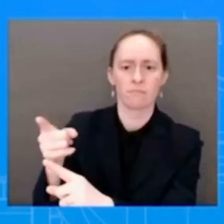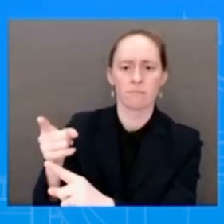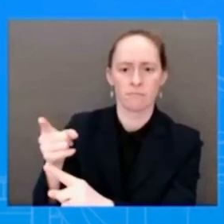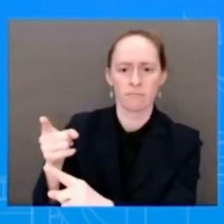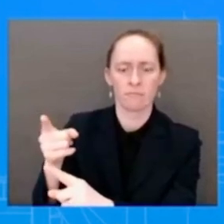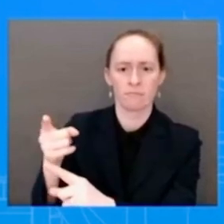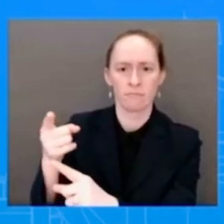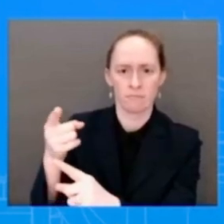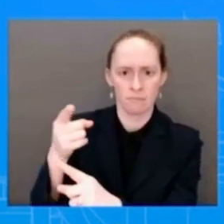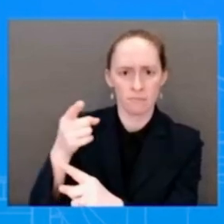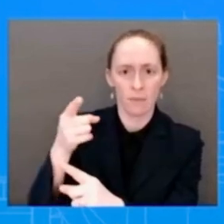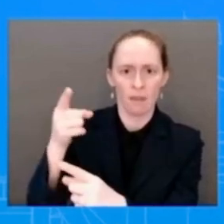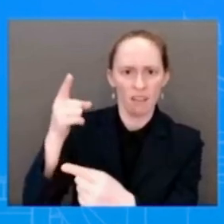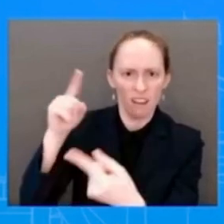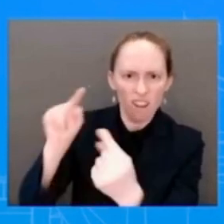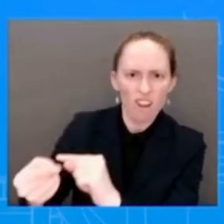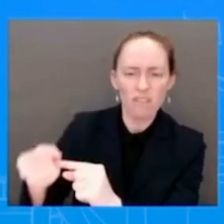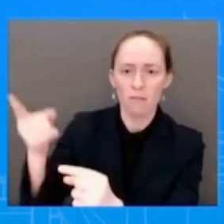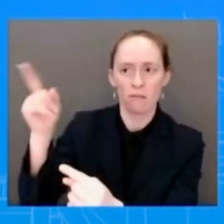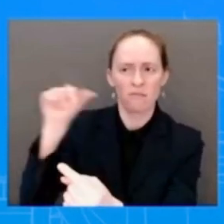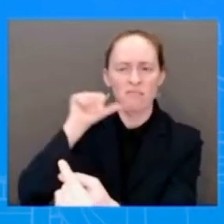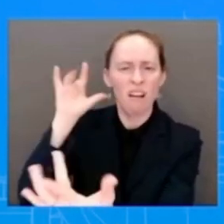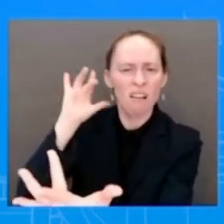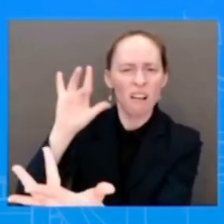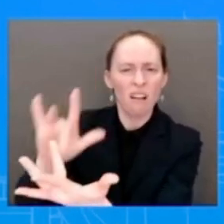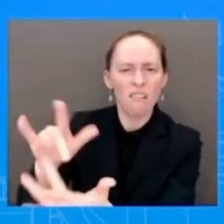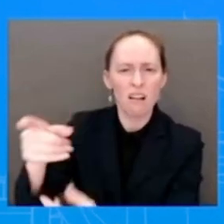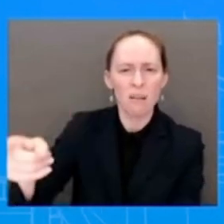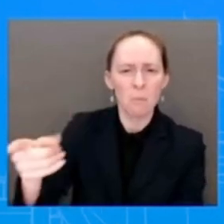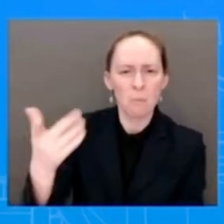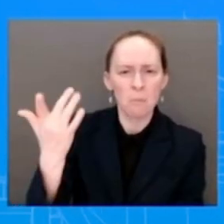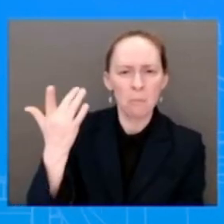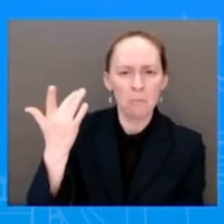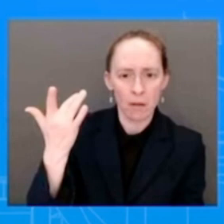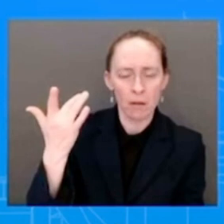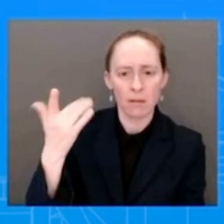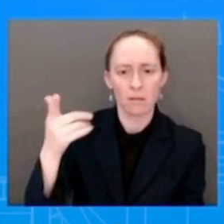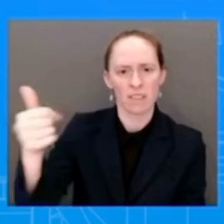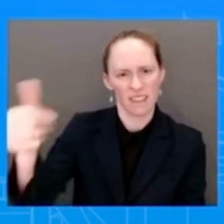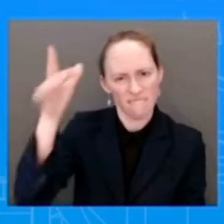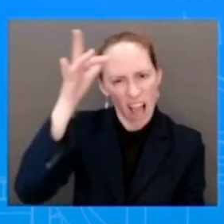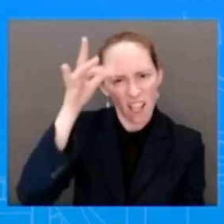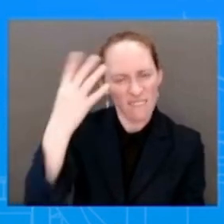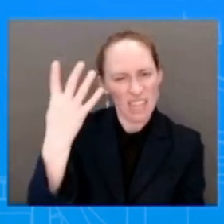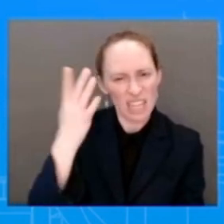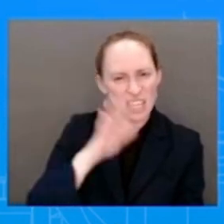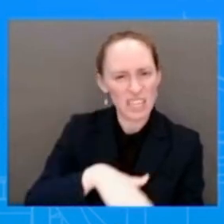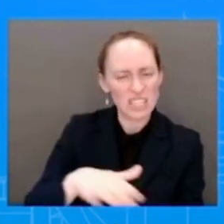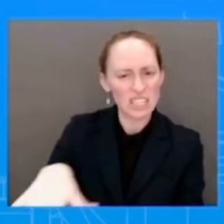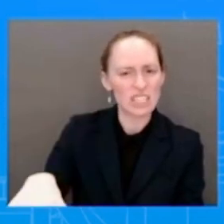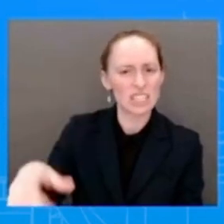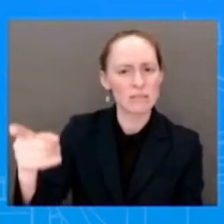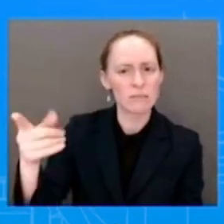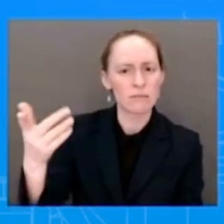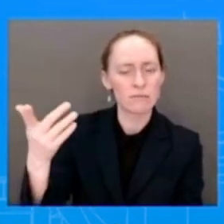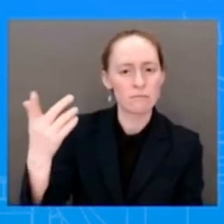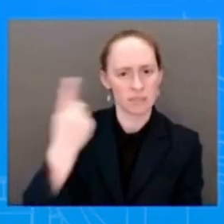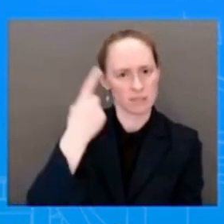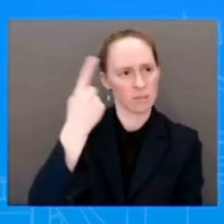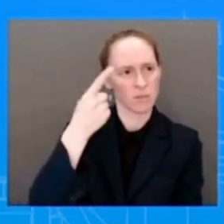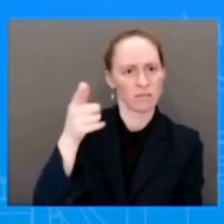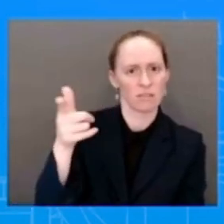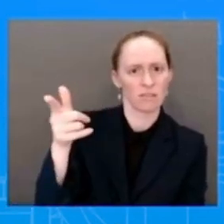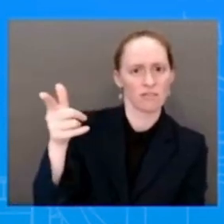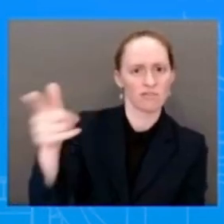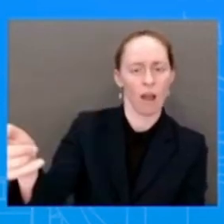who has been a Senator for 36 years, who has been a Vice President for eight years, and who has been clearly,